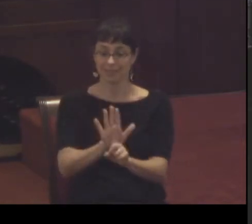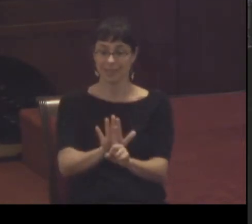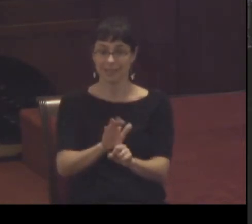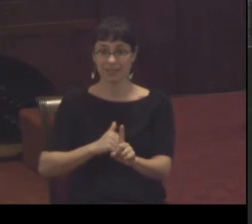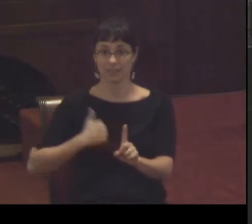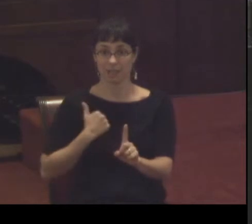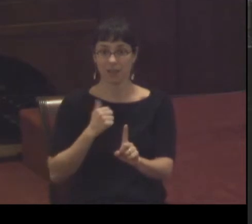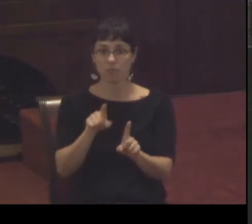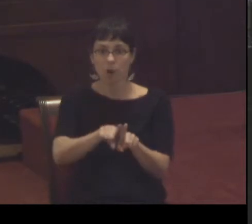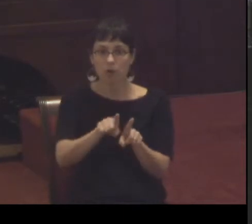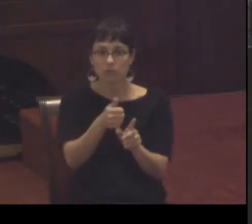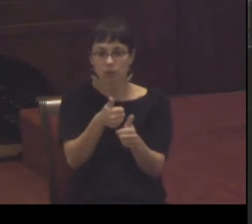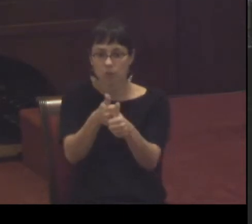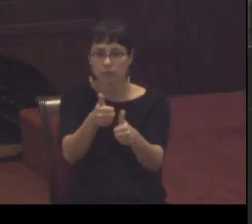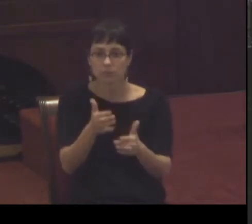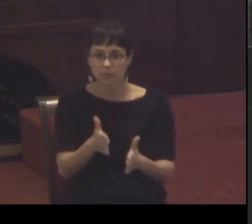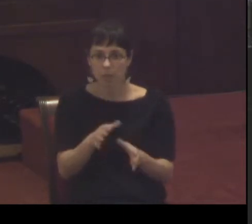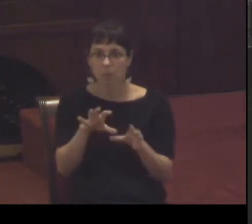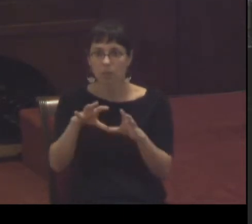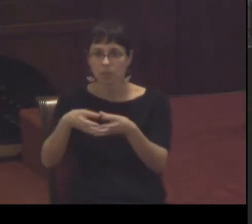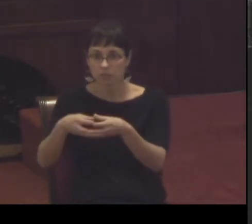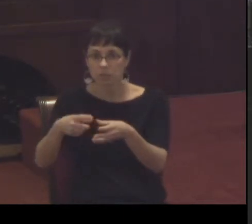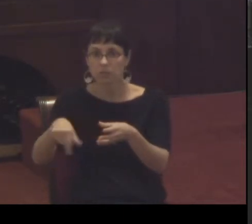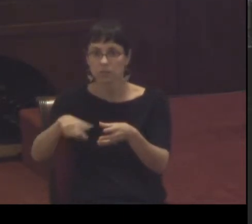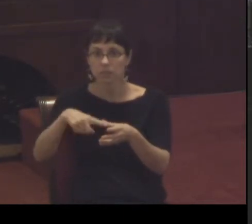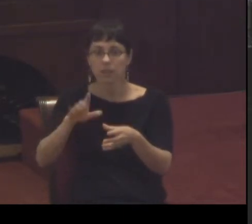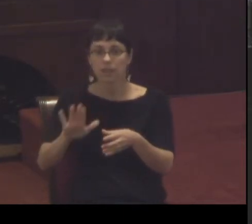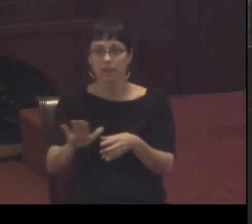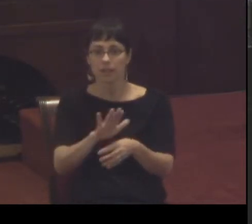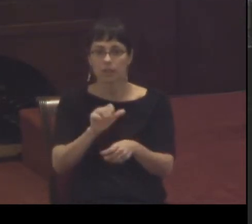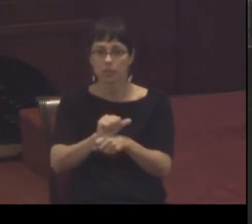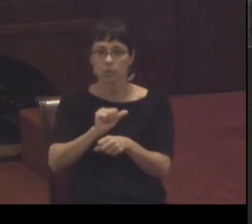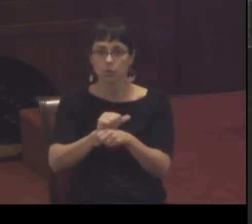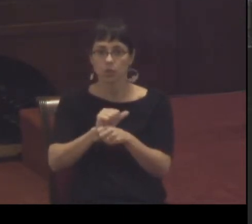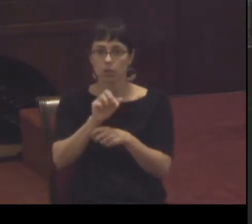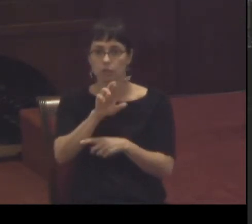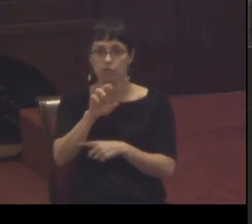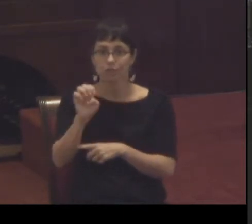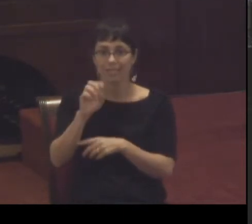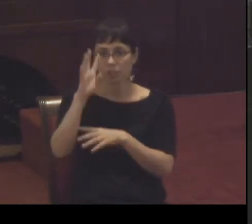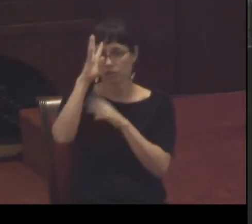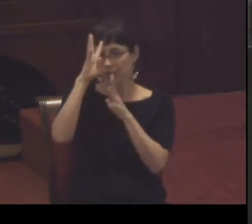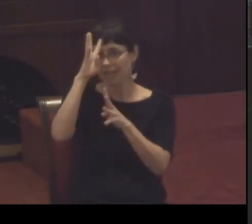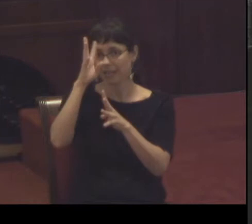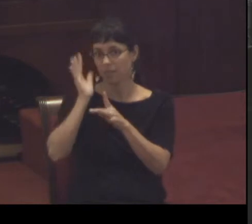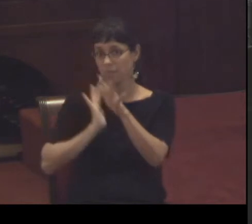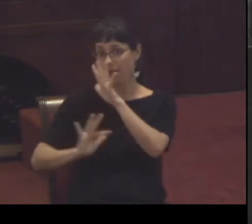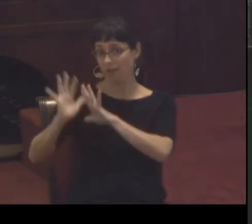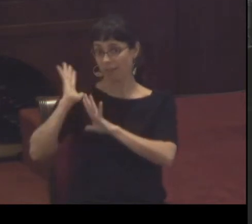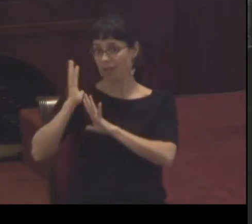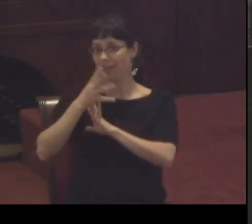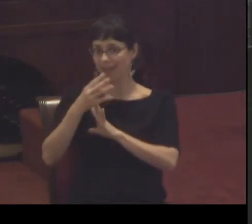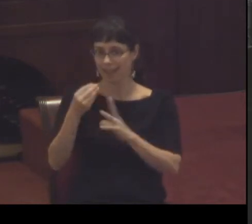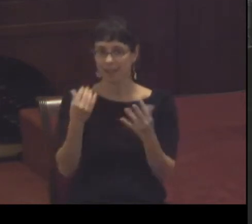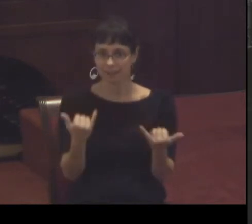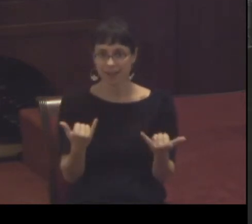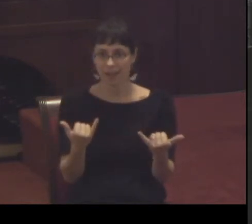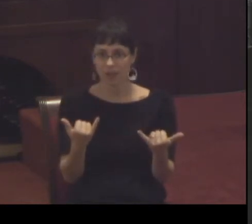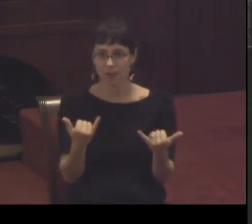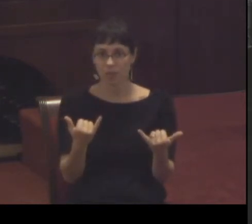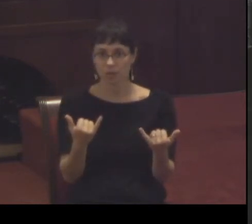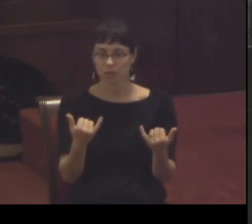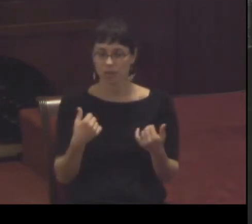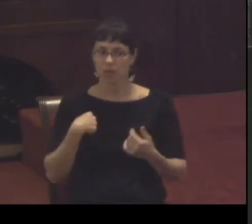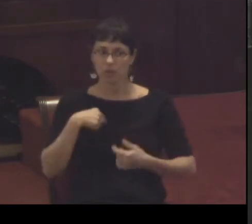his work of recreating back then and even now we have a world of emotions